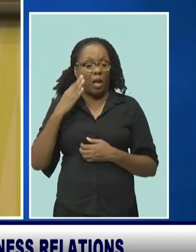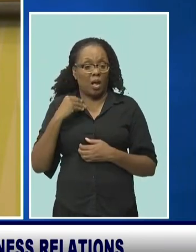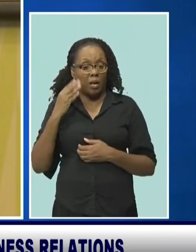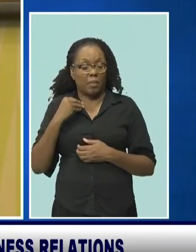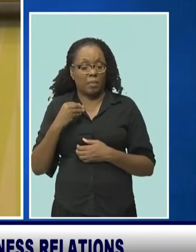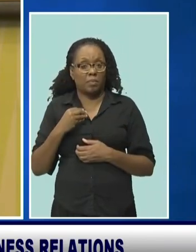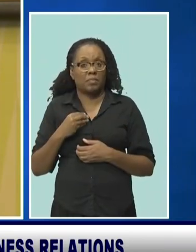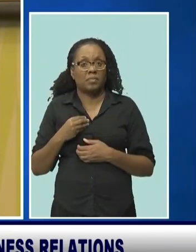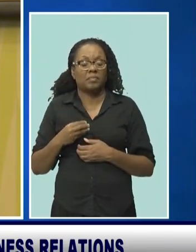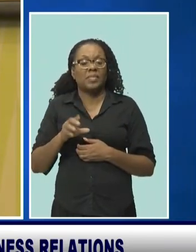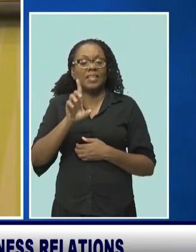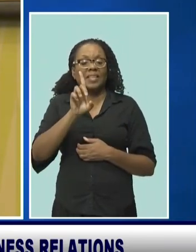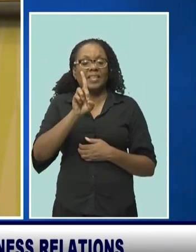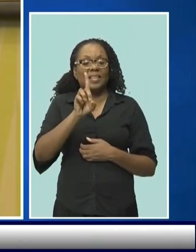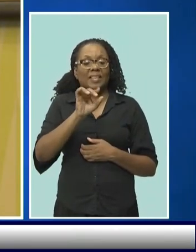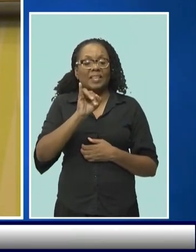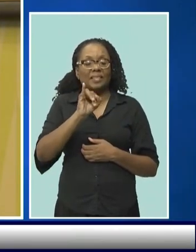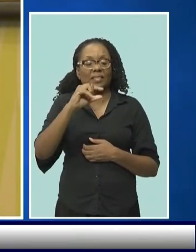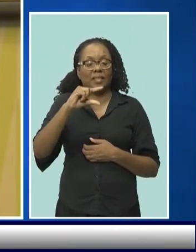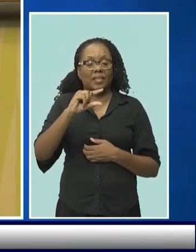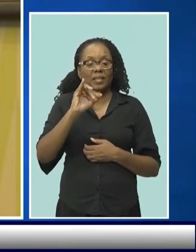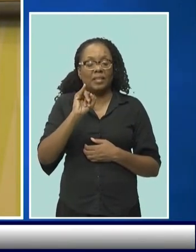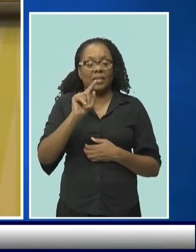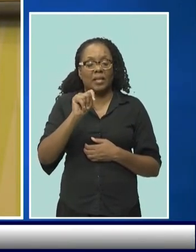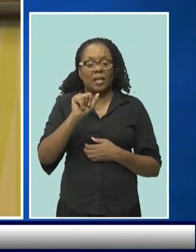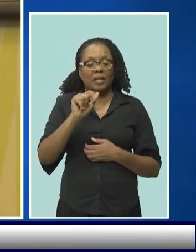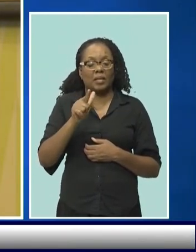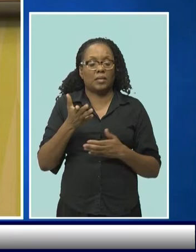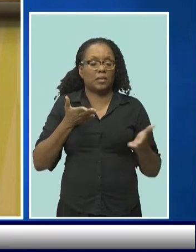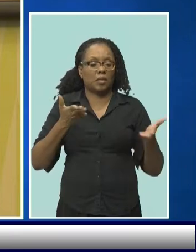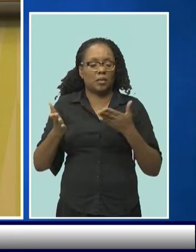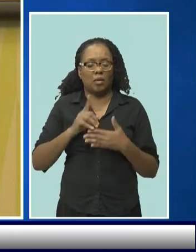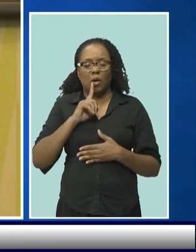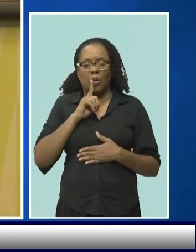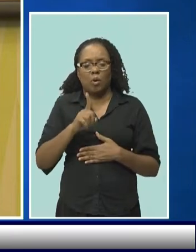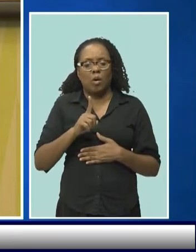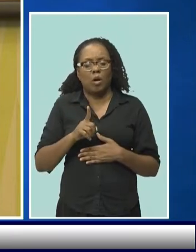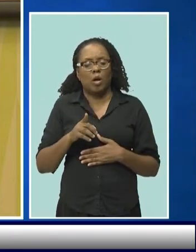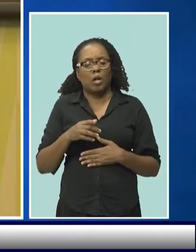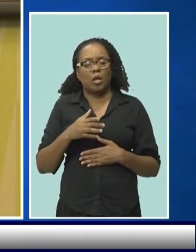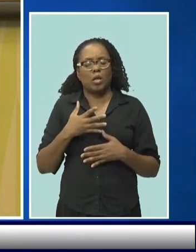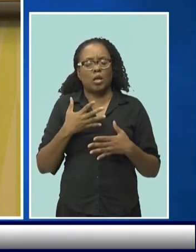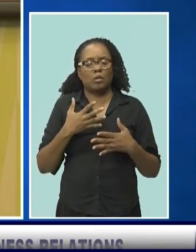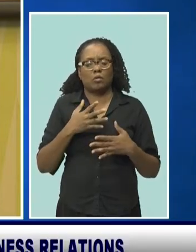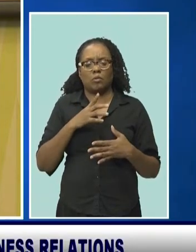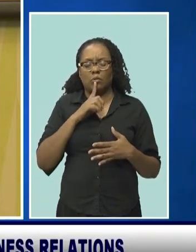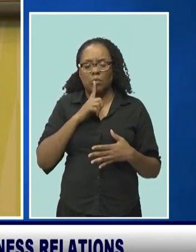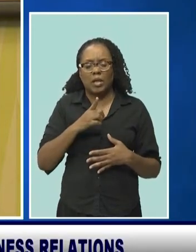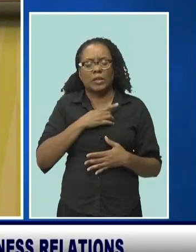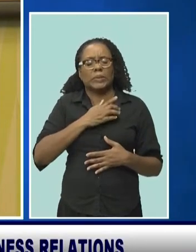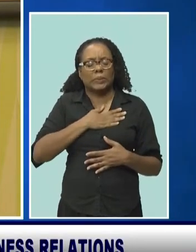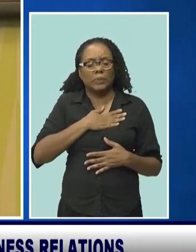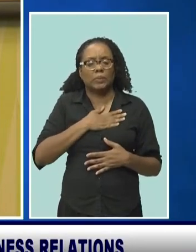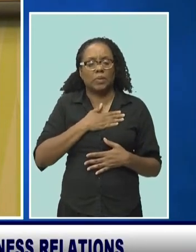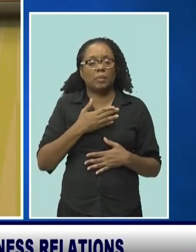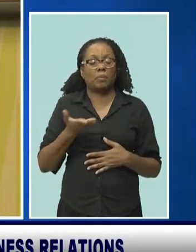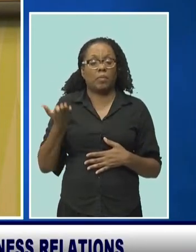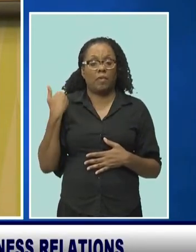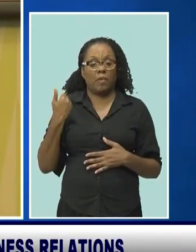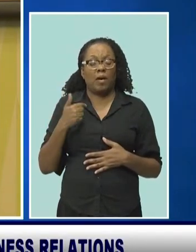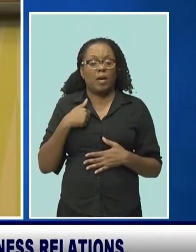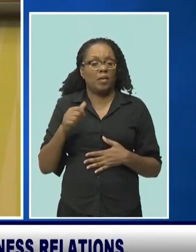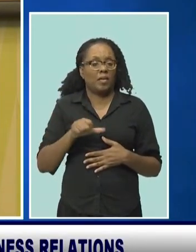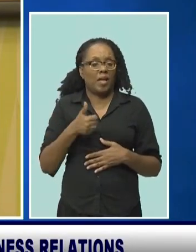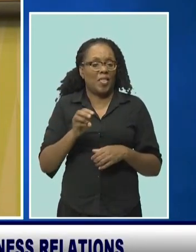The digital services one is one also that is near and dear to my heart. I served as a former tourism minister. And I must tell you